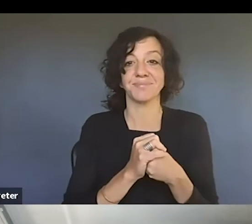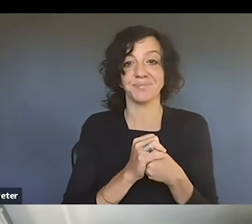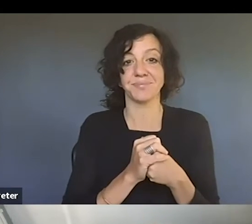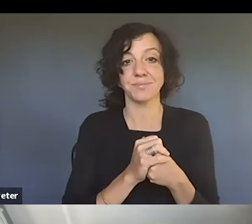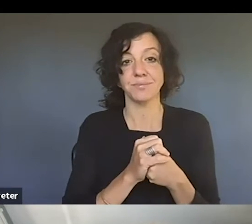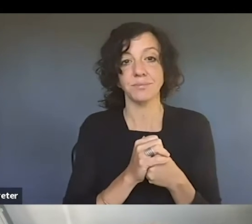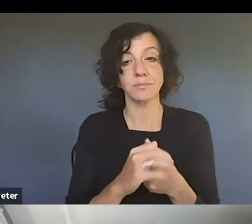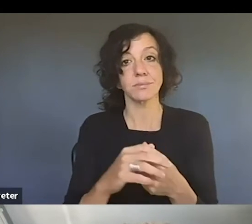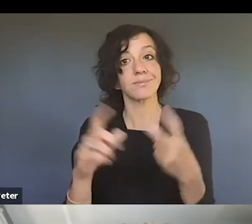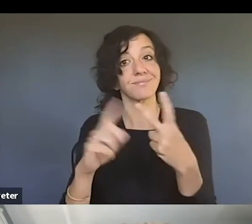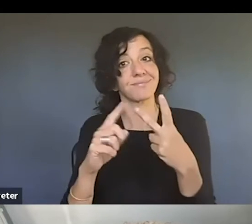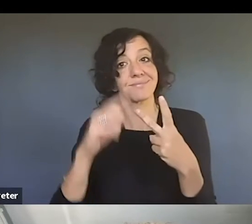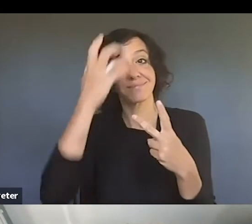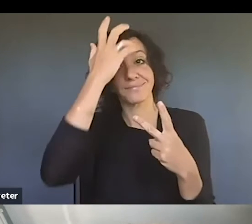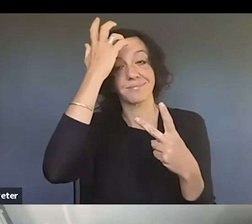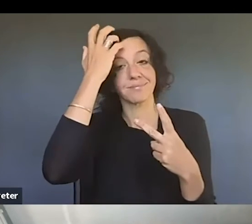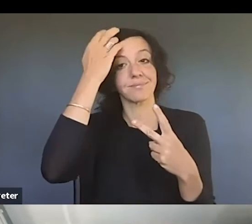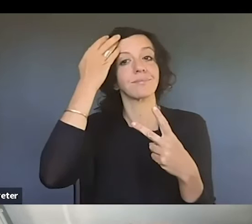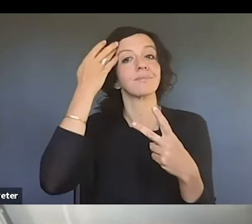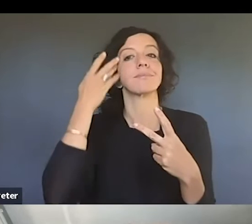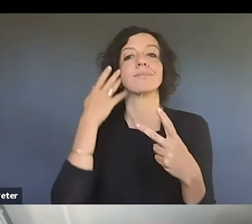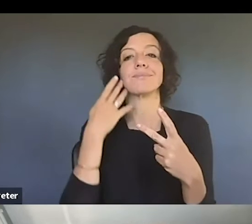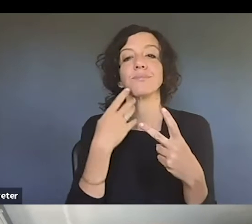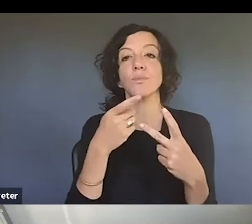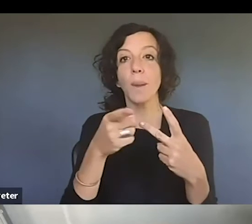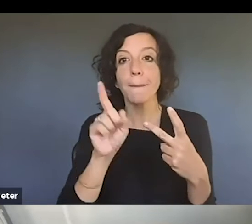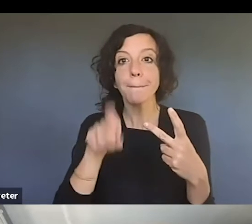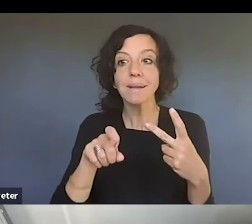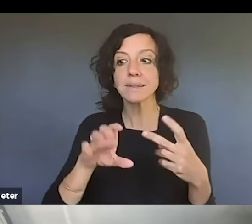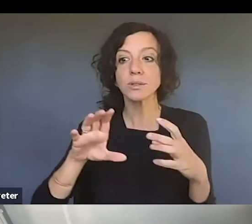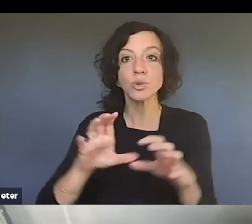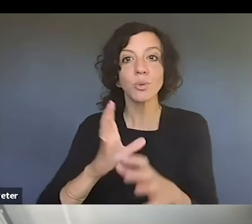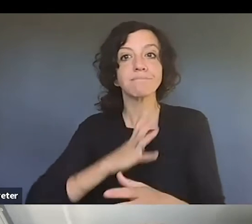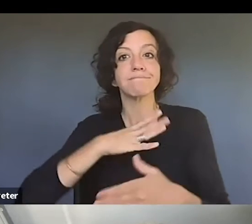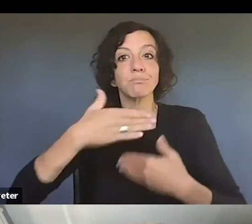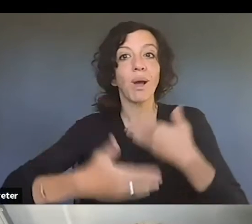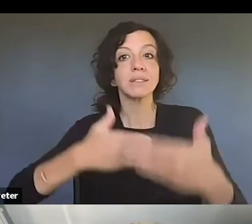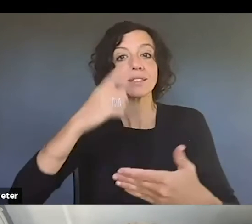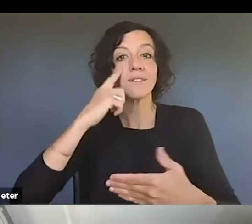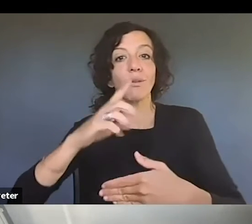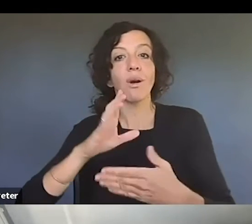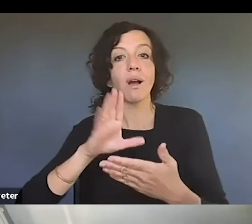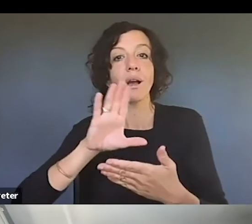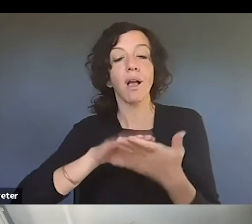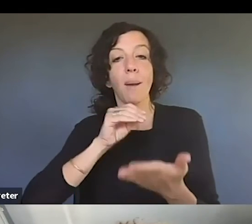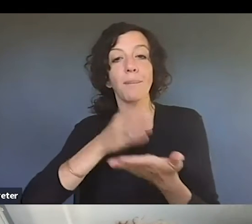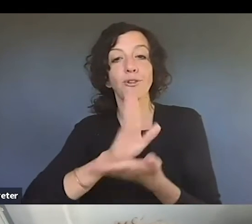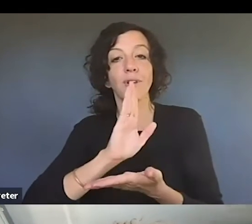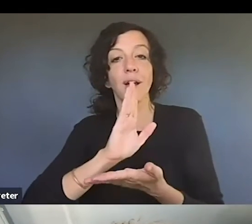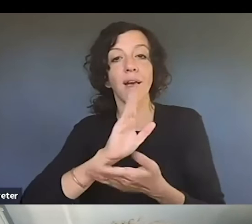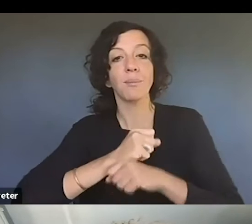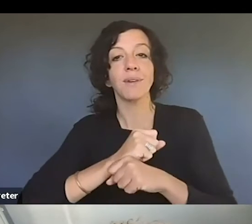Second thing to know, you don't have to do anything formal to get copyright protection. Um, as much as I love Jalen